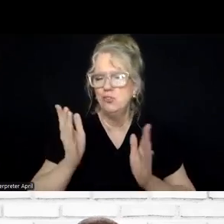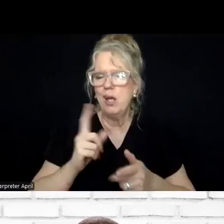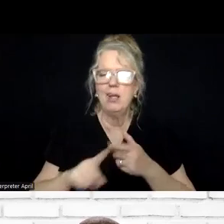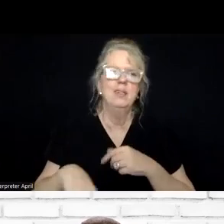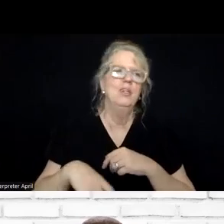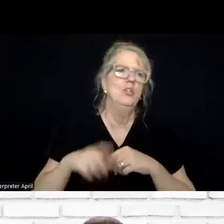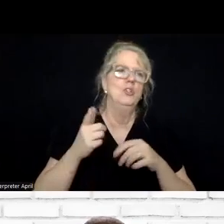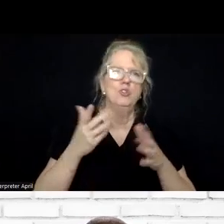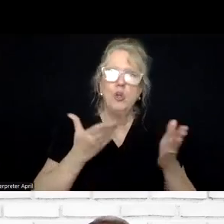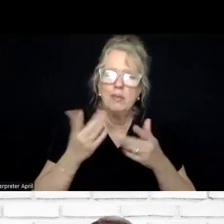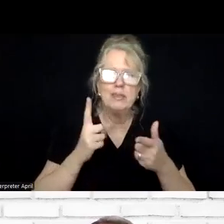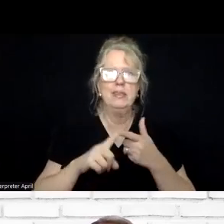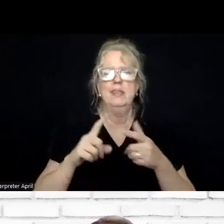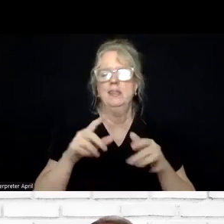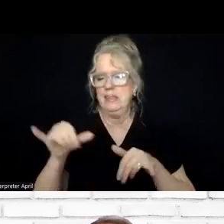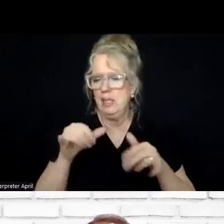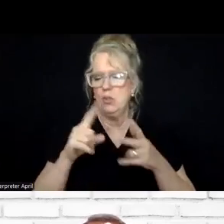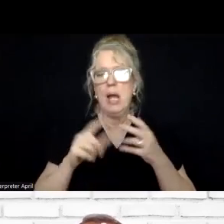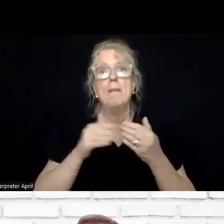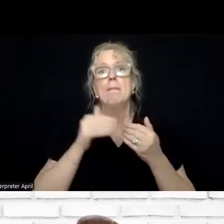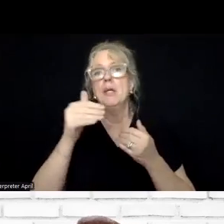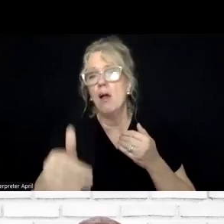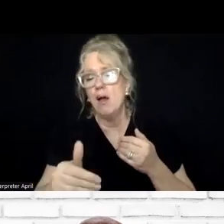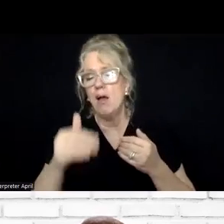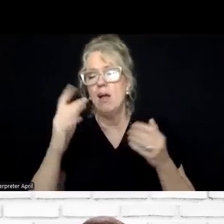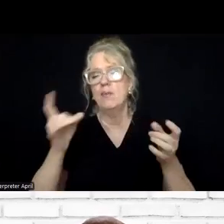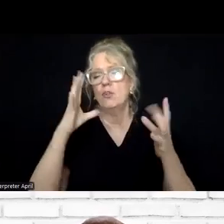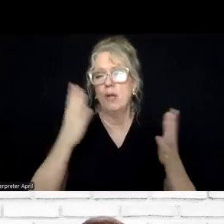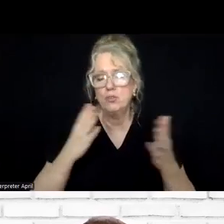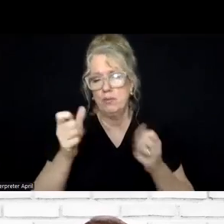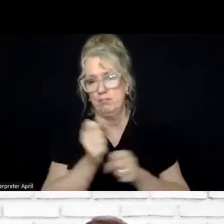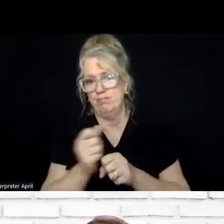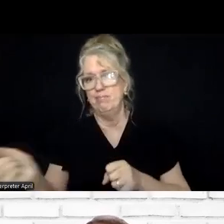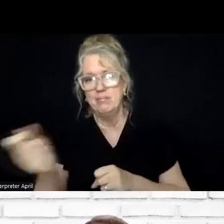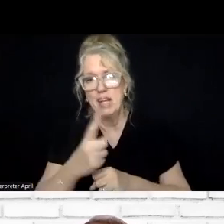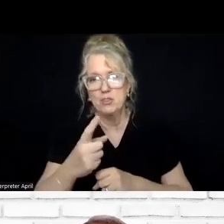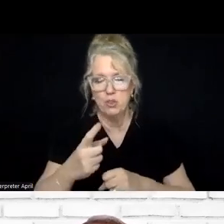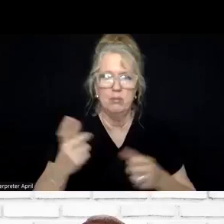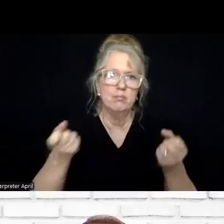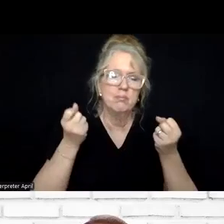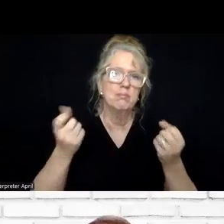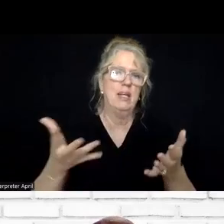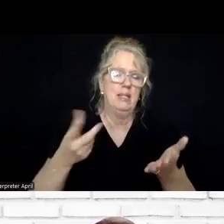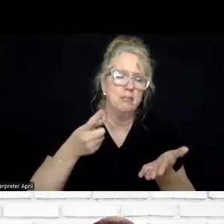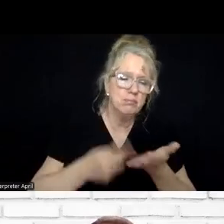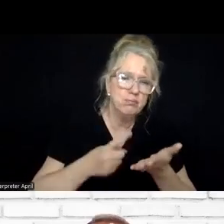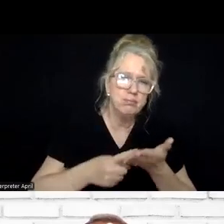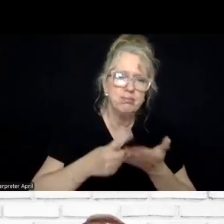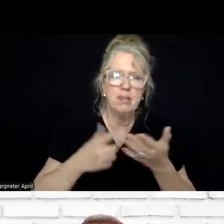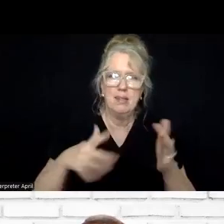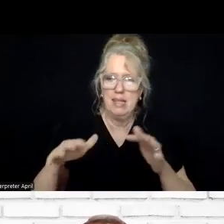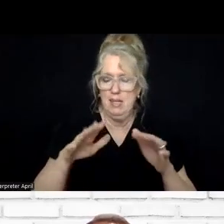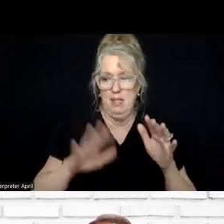standards, and beyond crisis services, looking ahead into the next year, because we've had lots of discussions amongst all of the